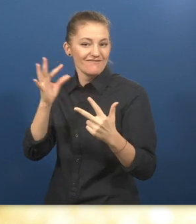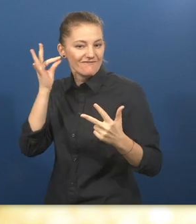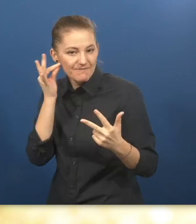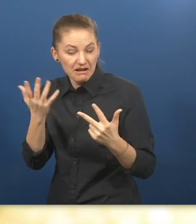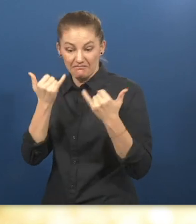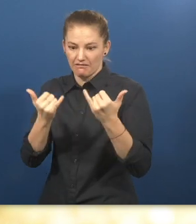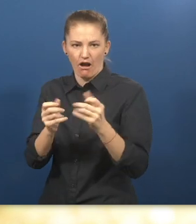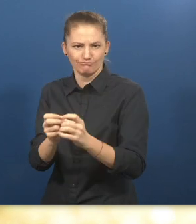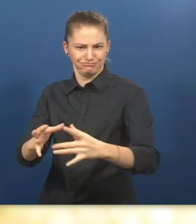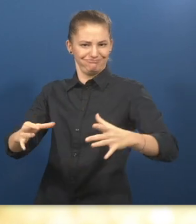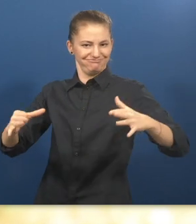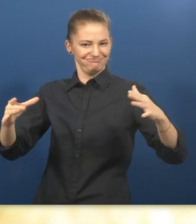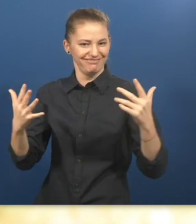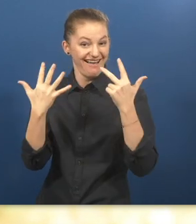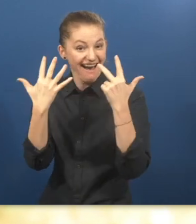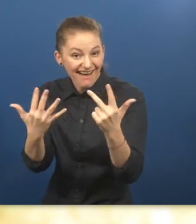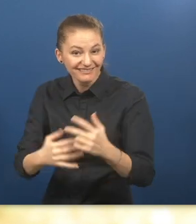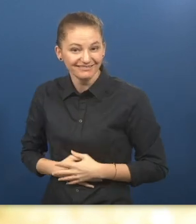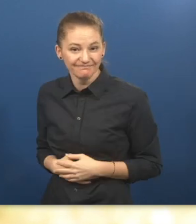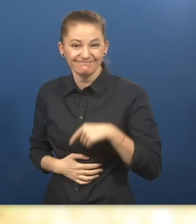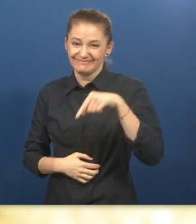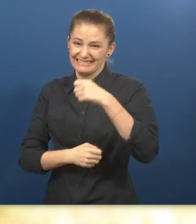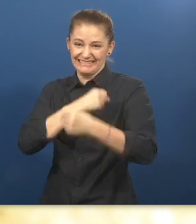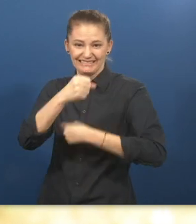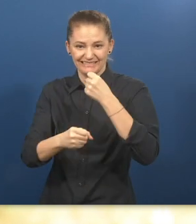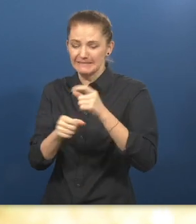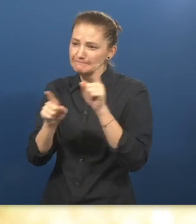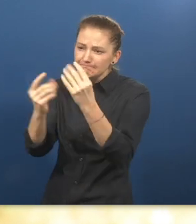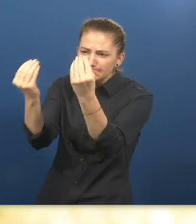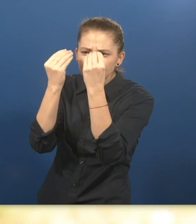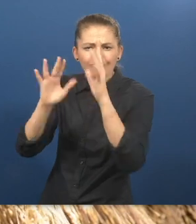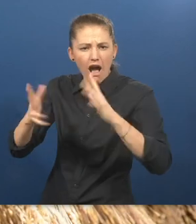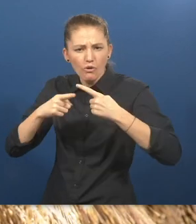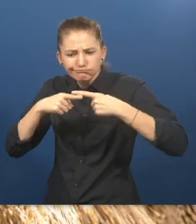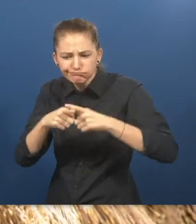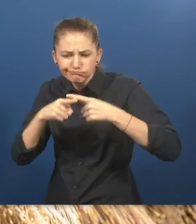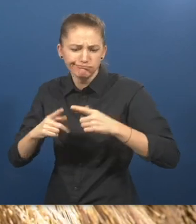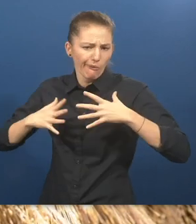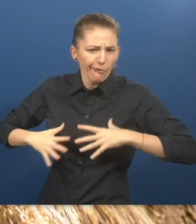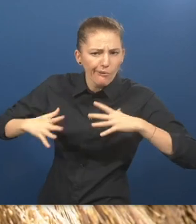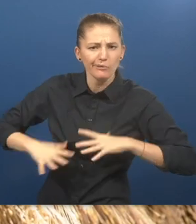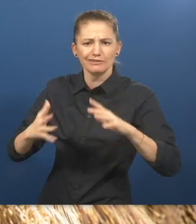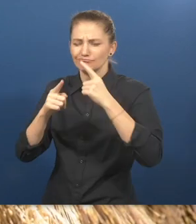They have now multiplied to eight. This year we have been trained to knit clothes and other sources of income.